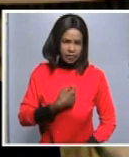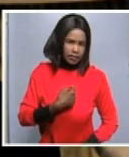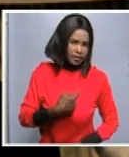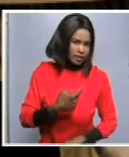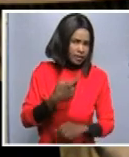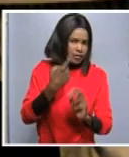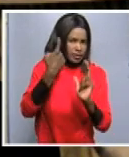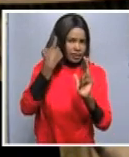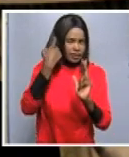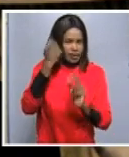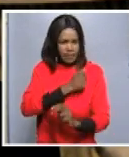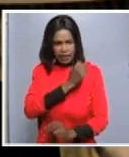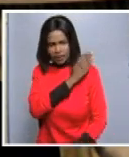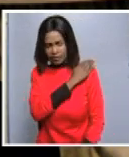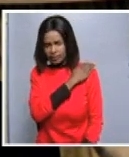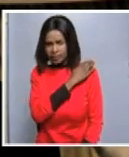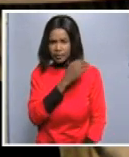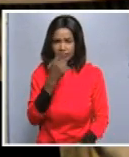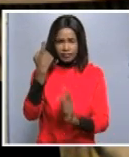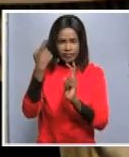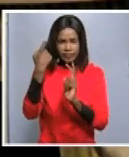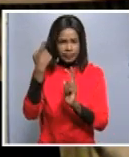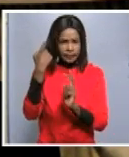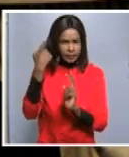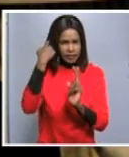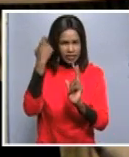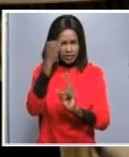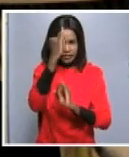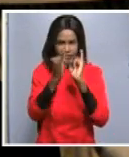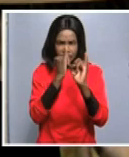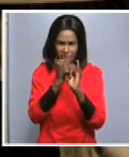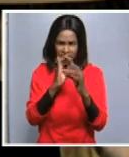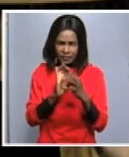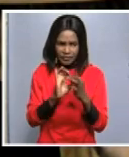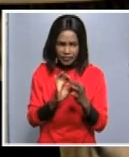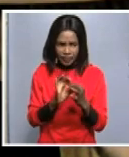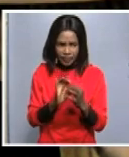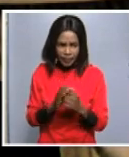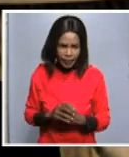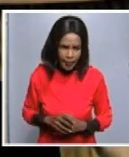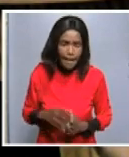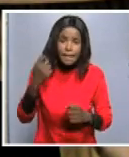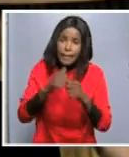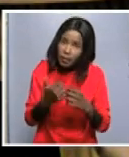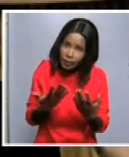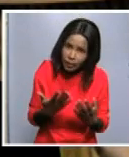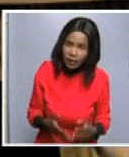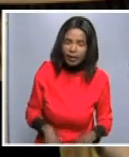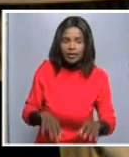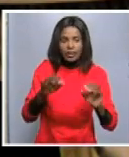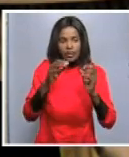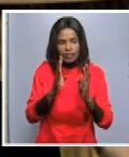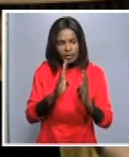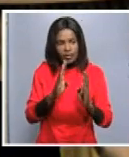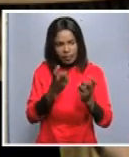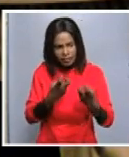and cooperation so it's the fact that our binational commission has not met has not